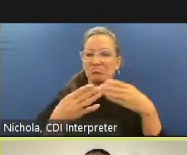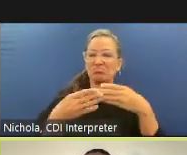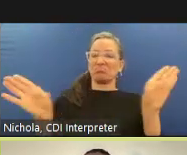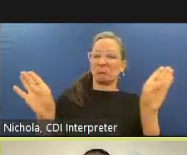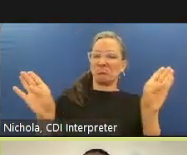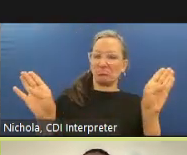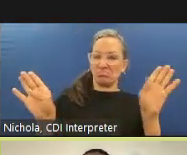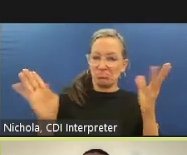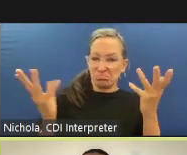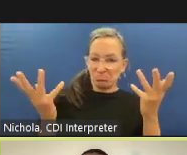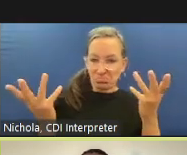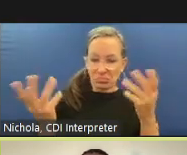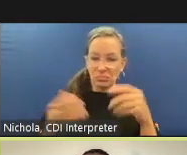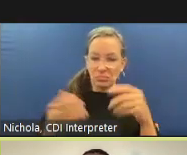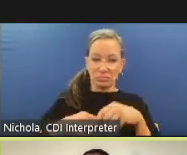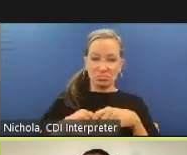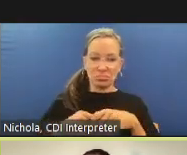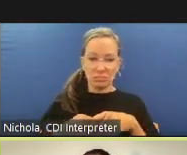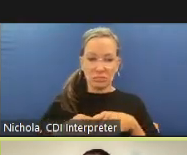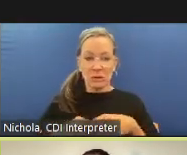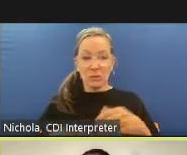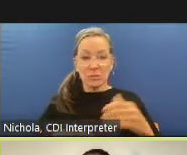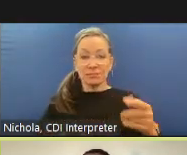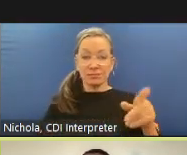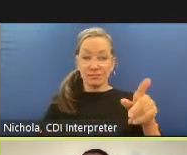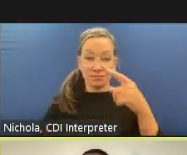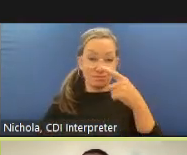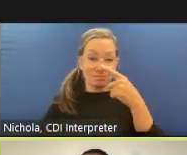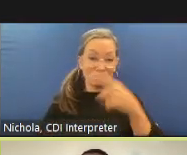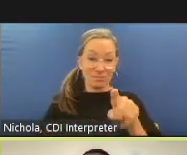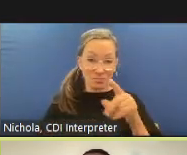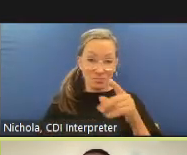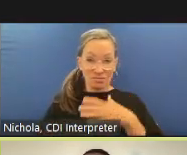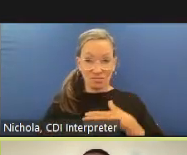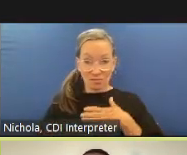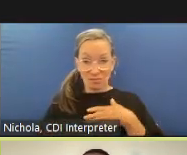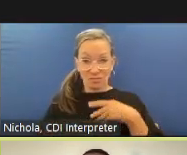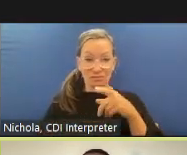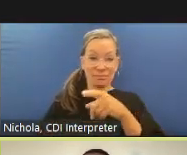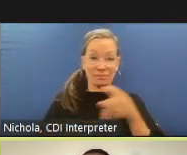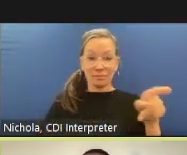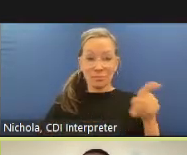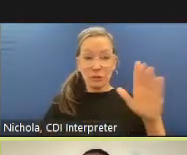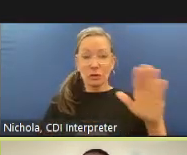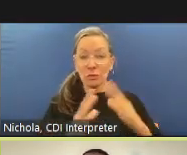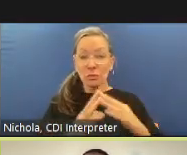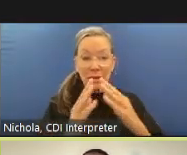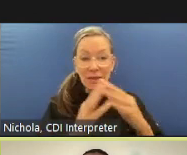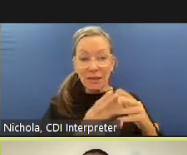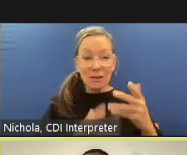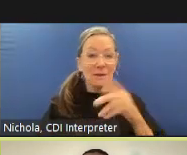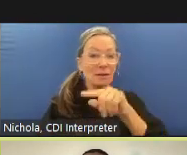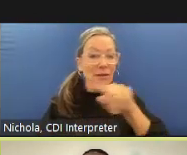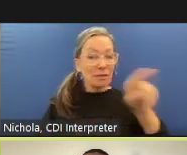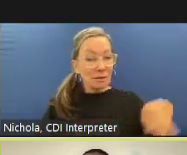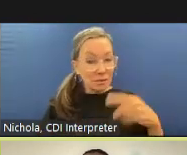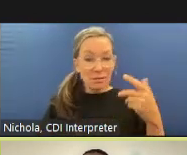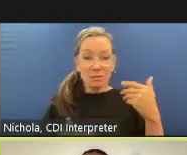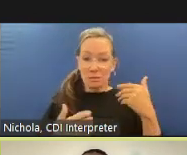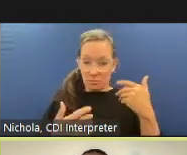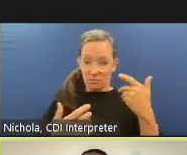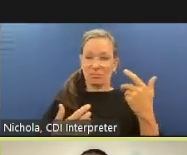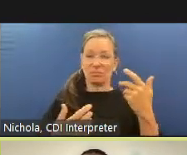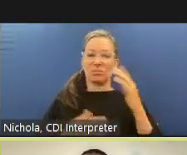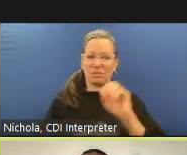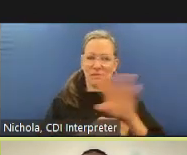about it um you'll give them you know their paper surveys they can do the qr code once it's done um and we really want